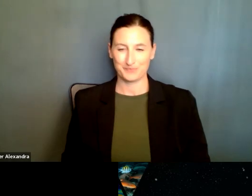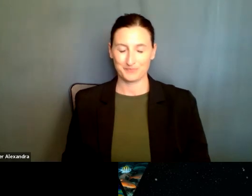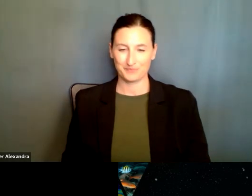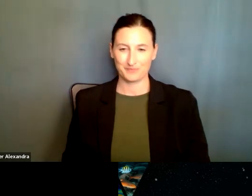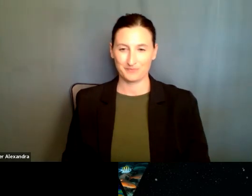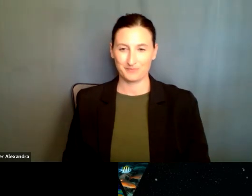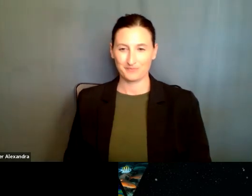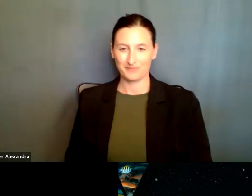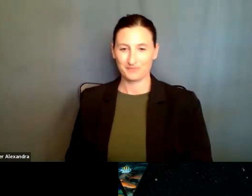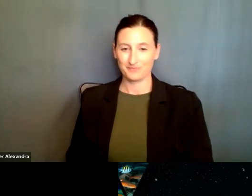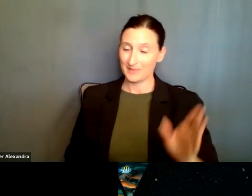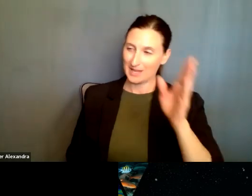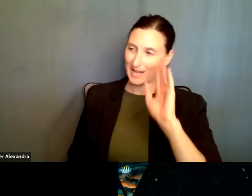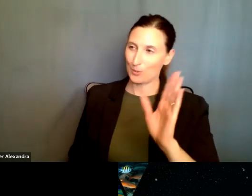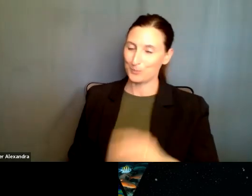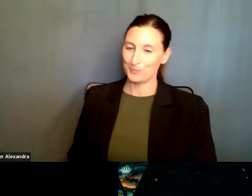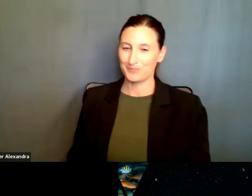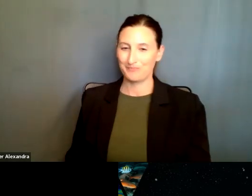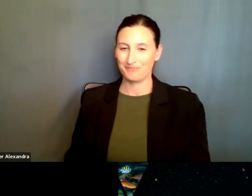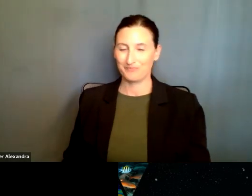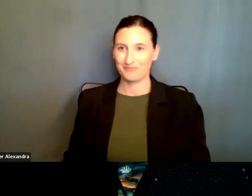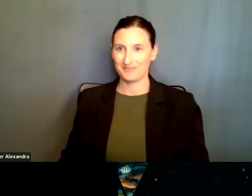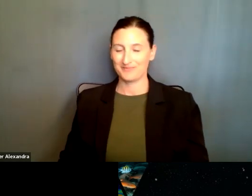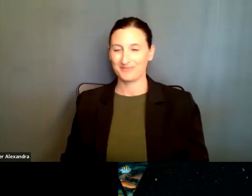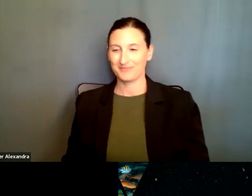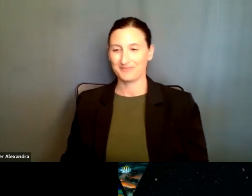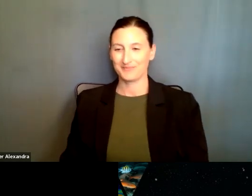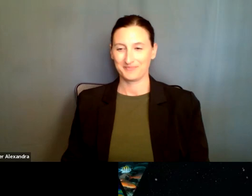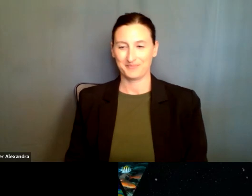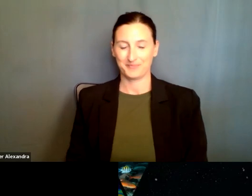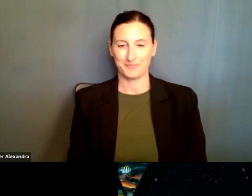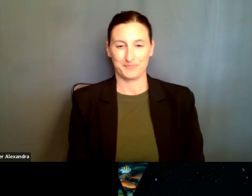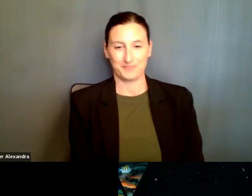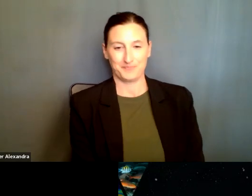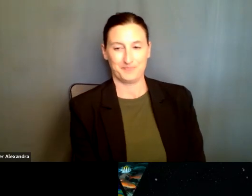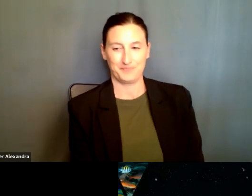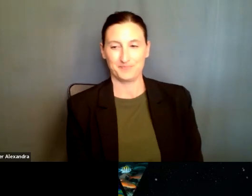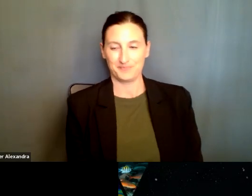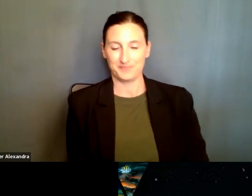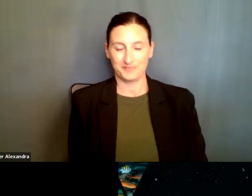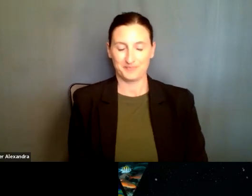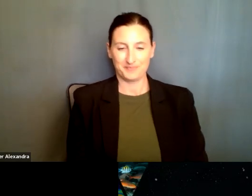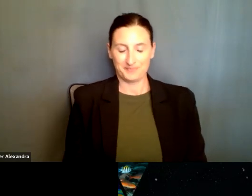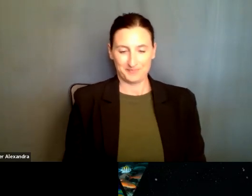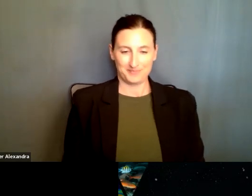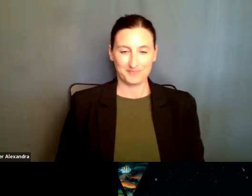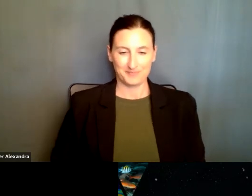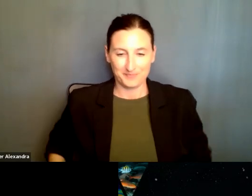All right. Good, good. All right. So I will start, um,